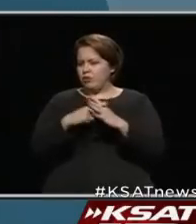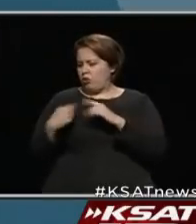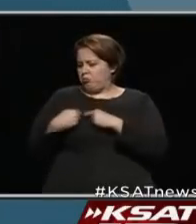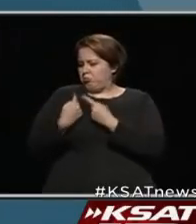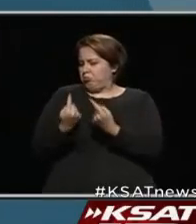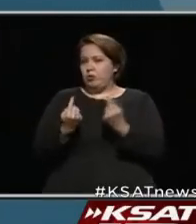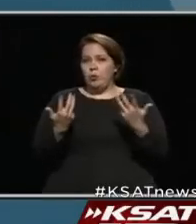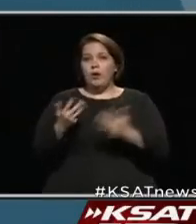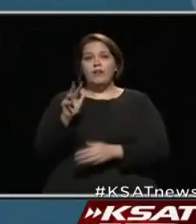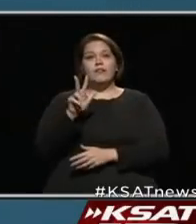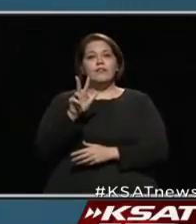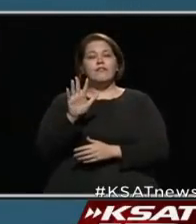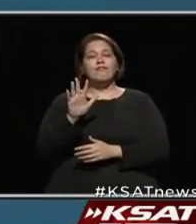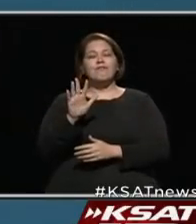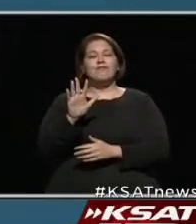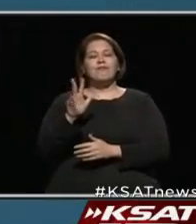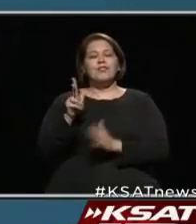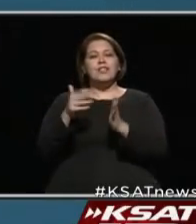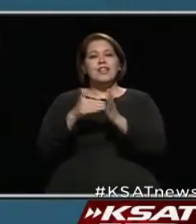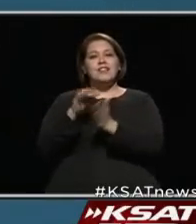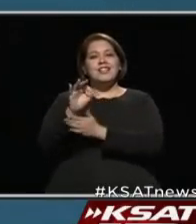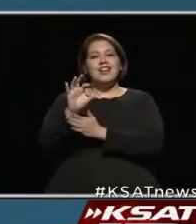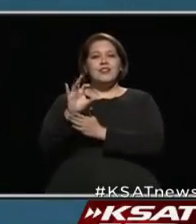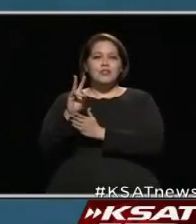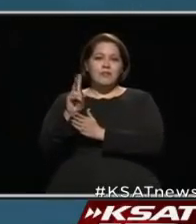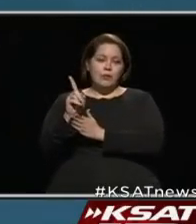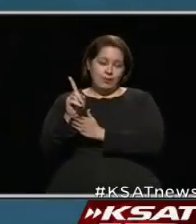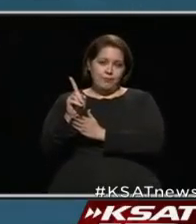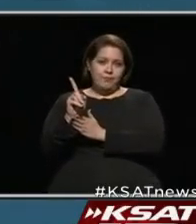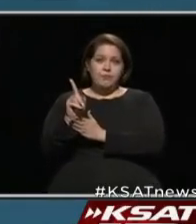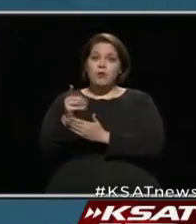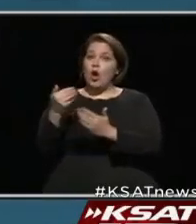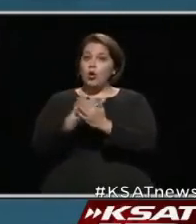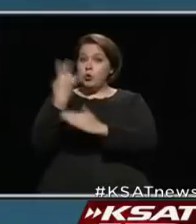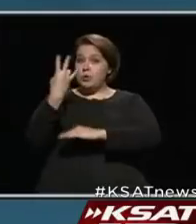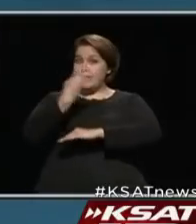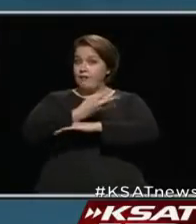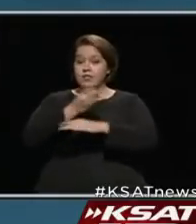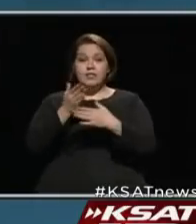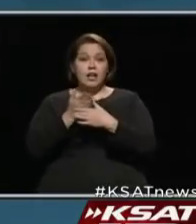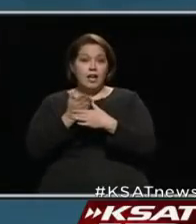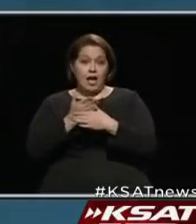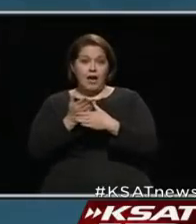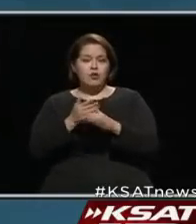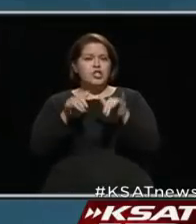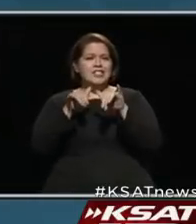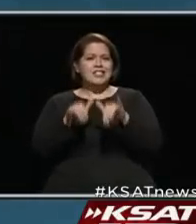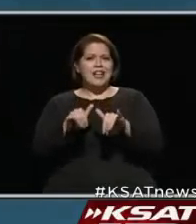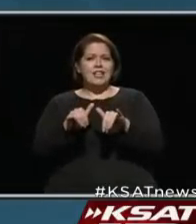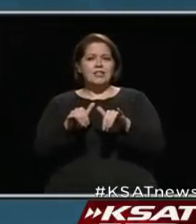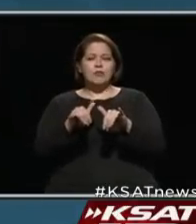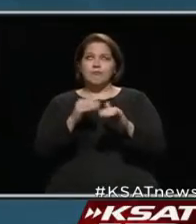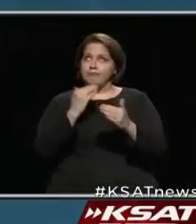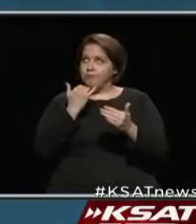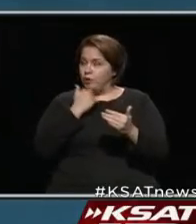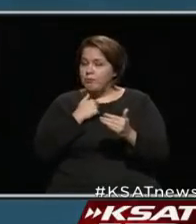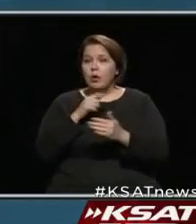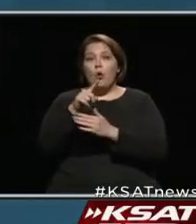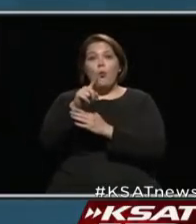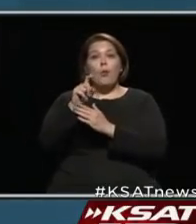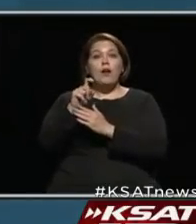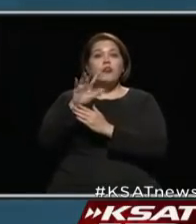began to 53,971. Our new seven-day moving average remains at 50, well, excuse me, at